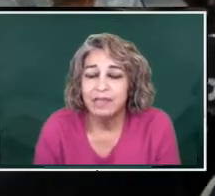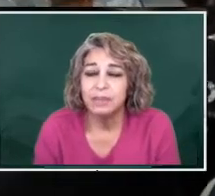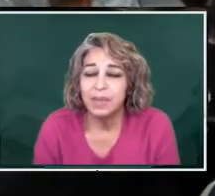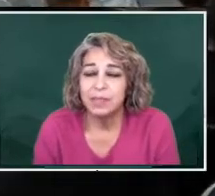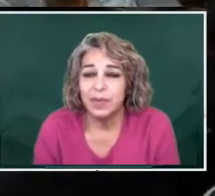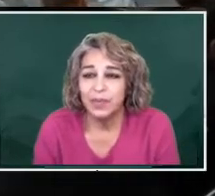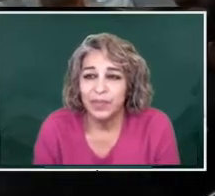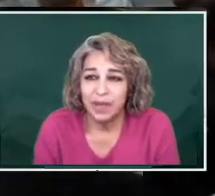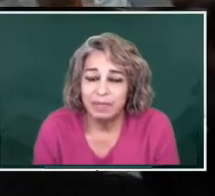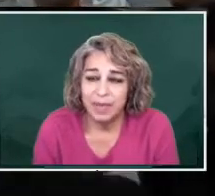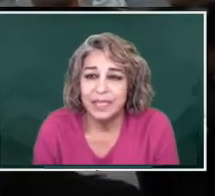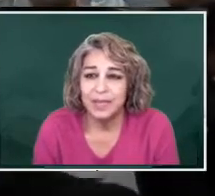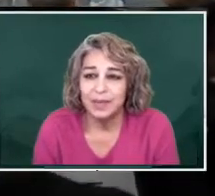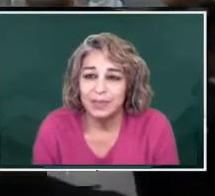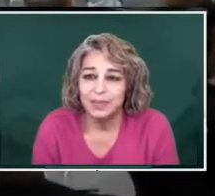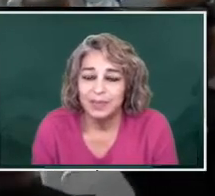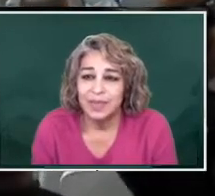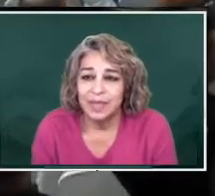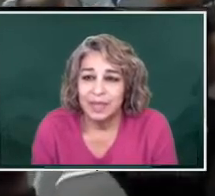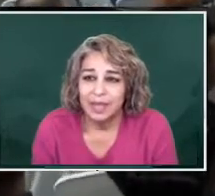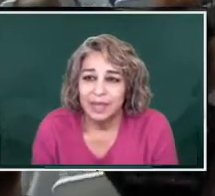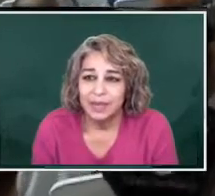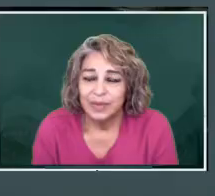of the people of Mexico.